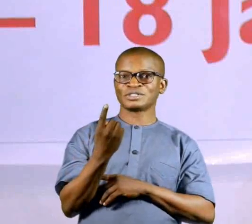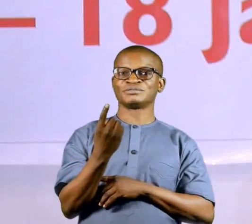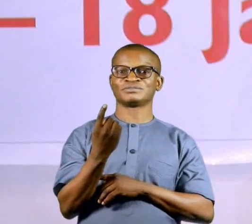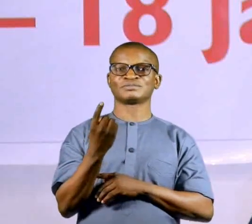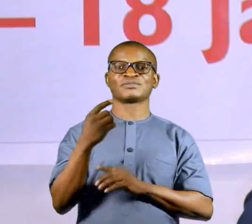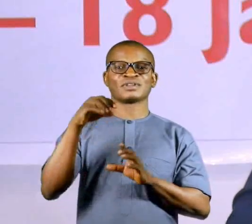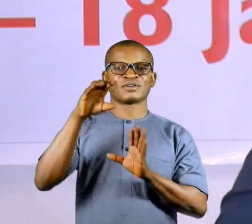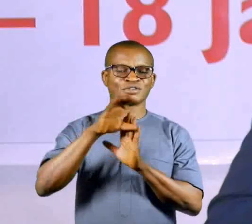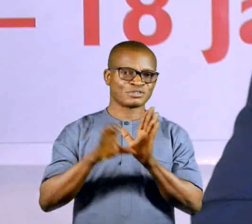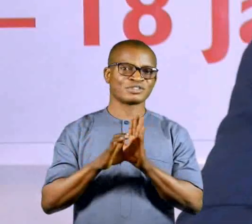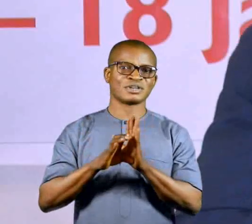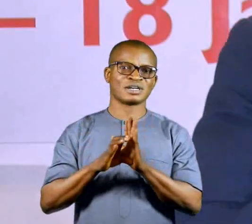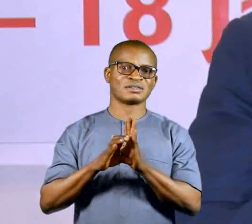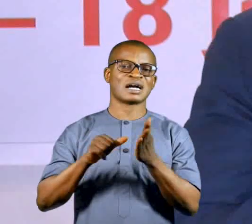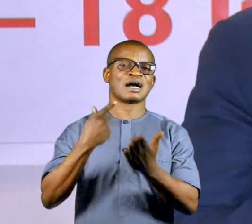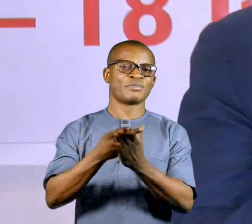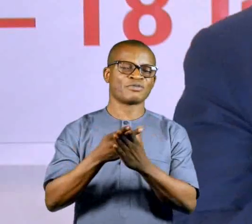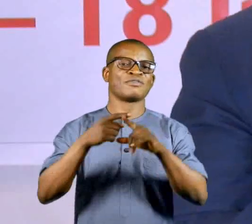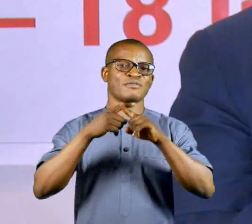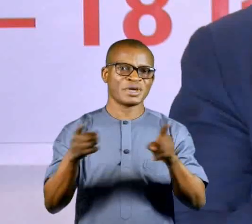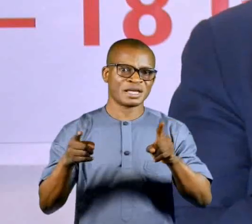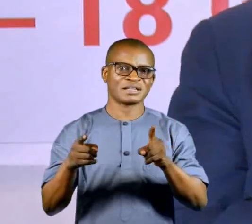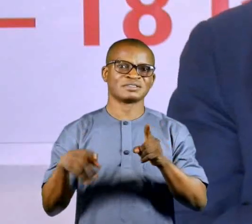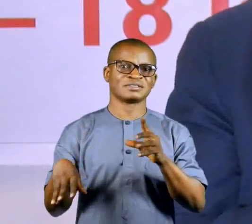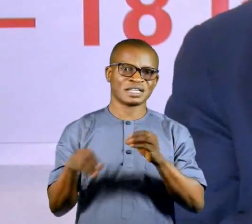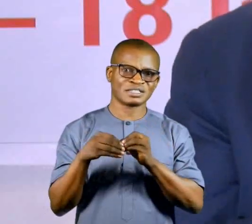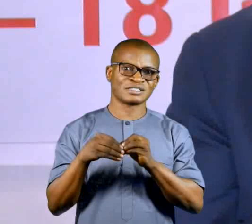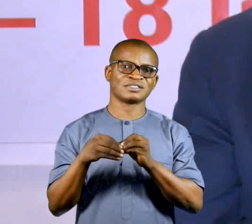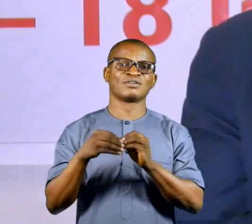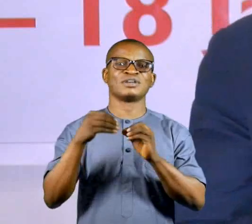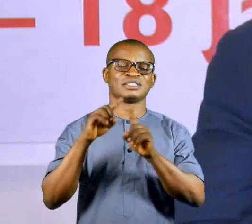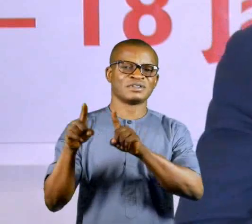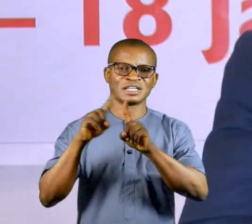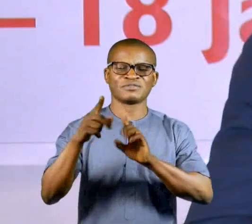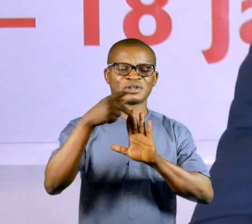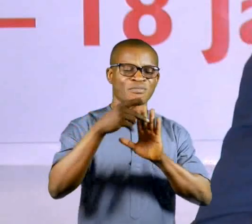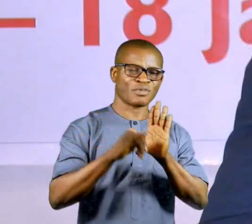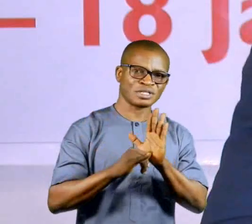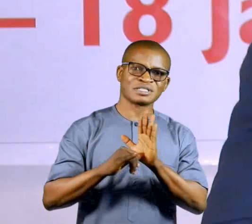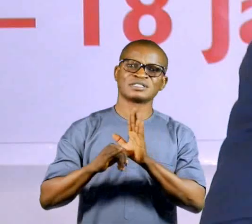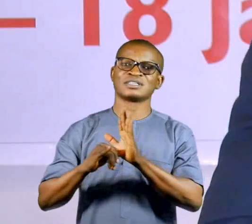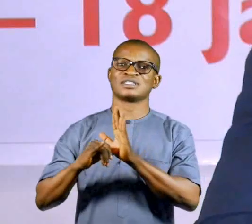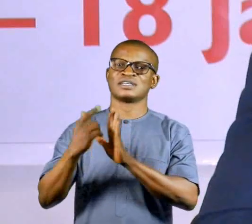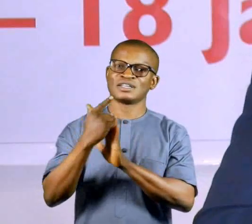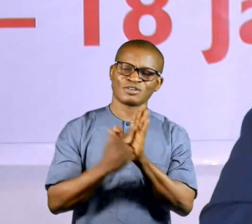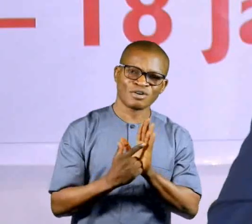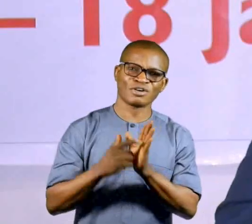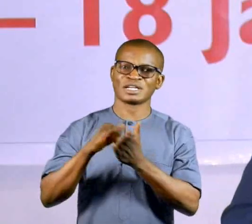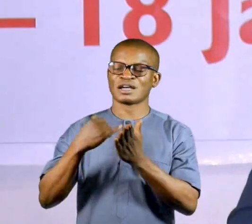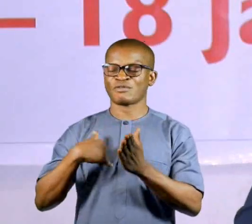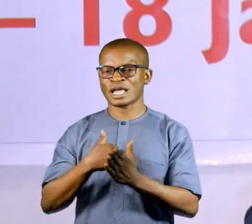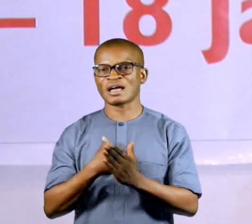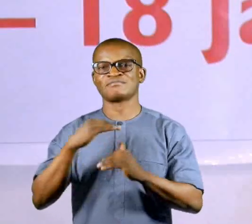constitutional guaranteed rights, but also in additional laws and policies that are enacted and the panels that you